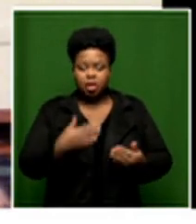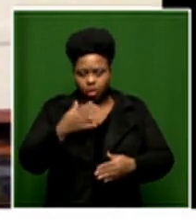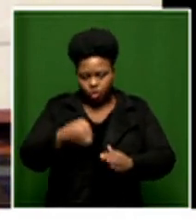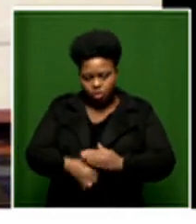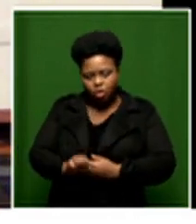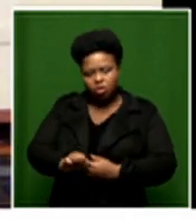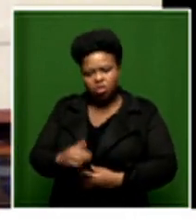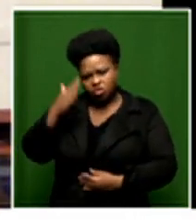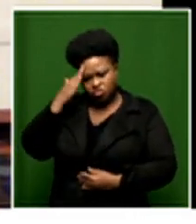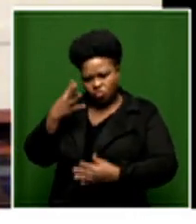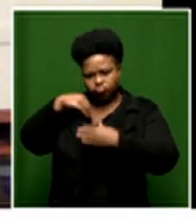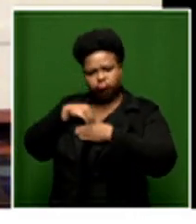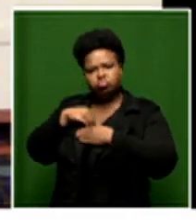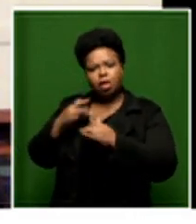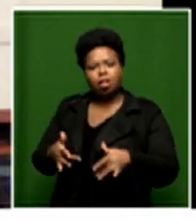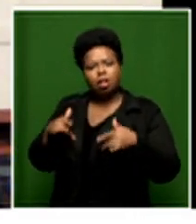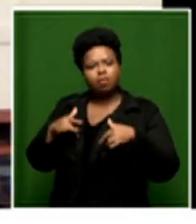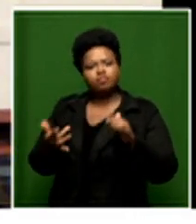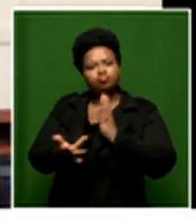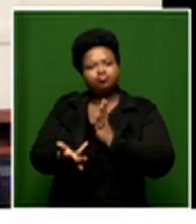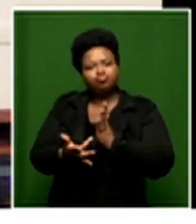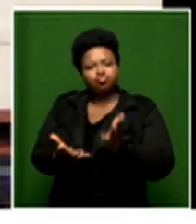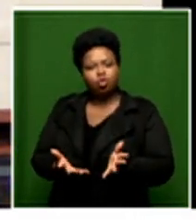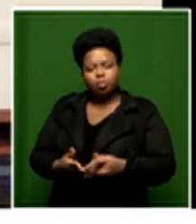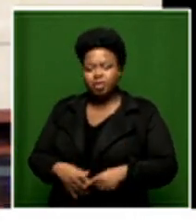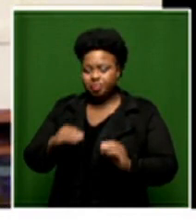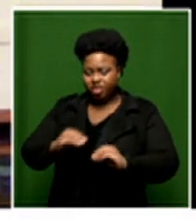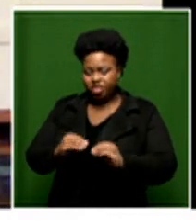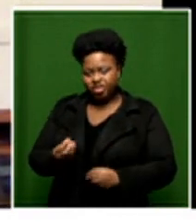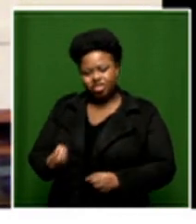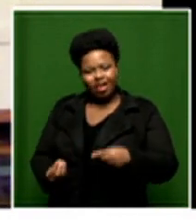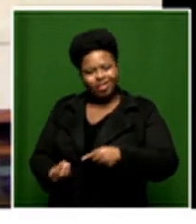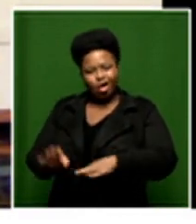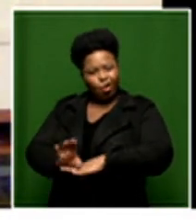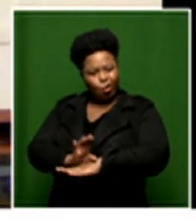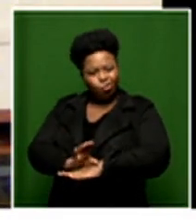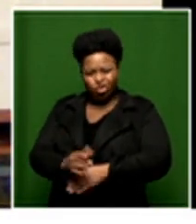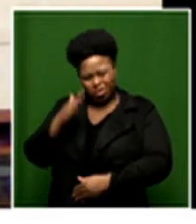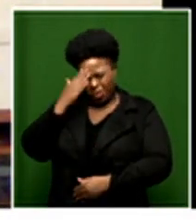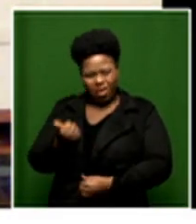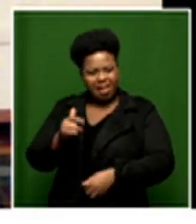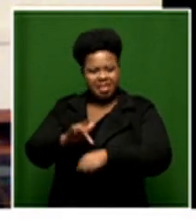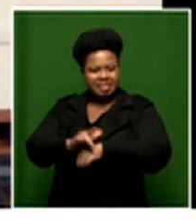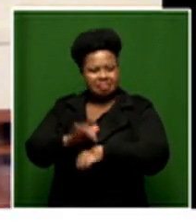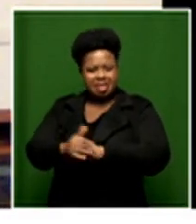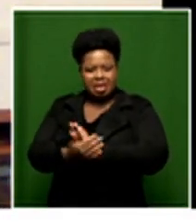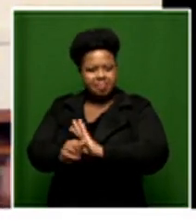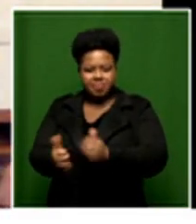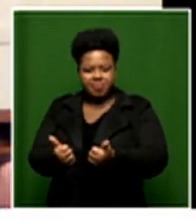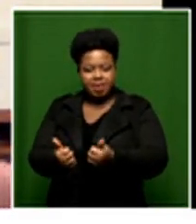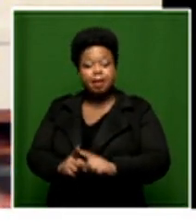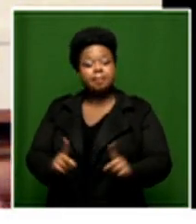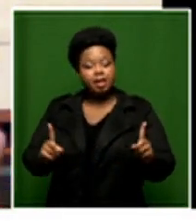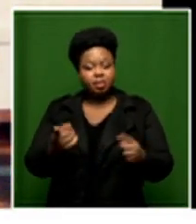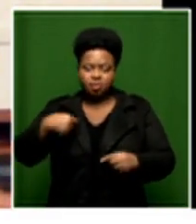technology being a part of their existence so it's not that we have to teach a child how to deal with a computer they know how to deal with that what we have to